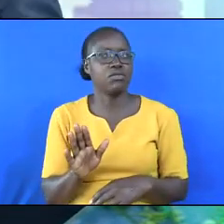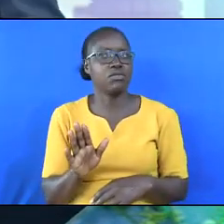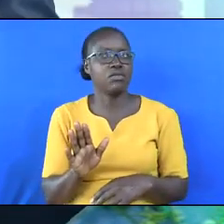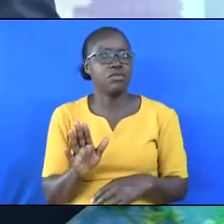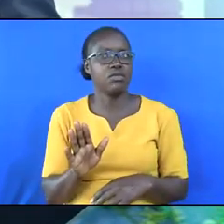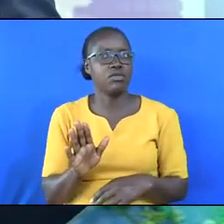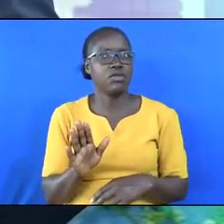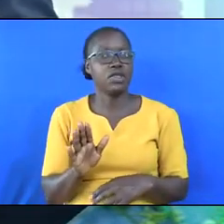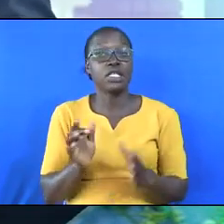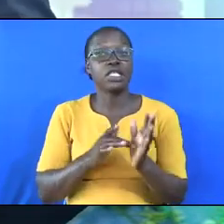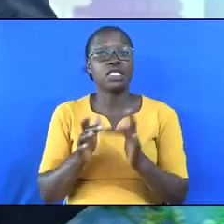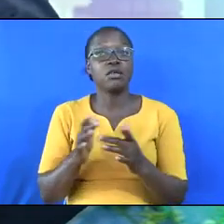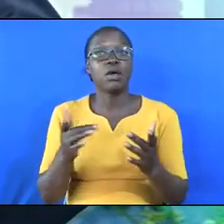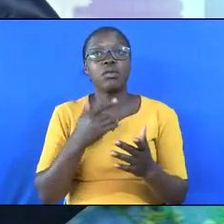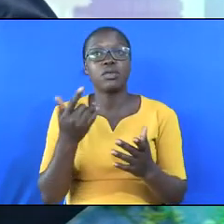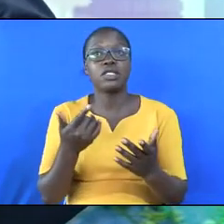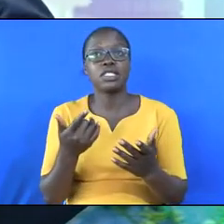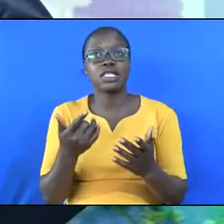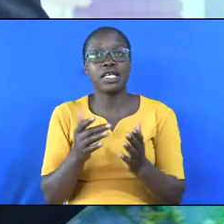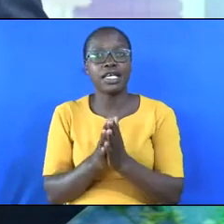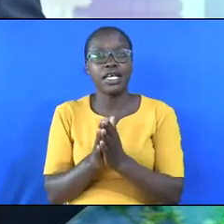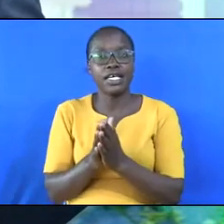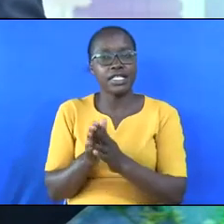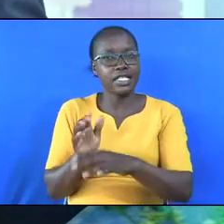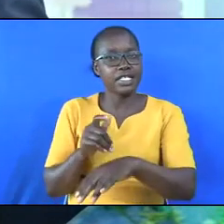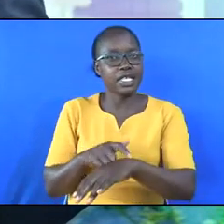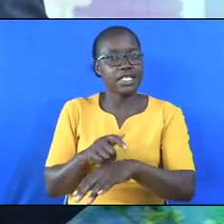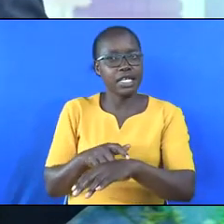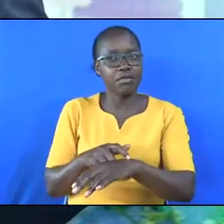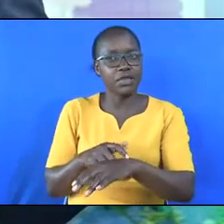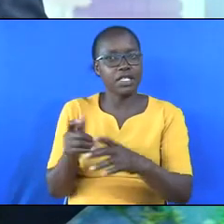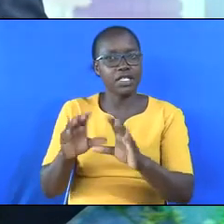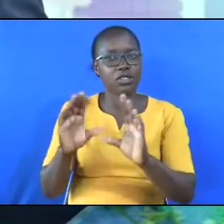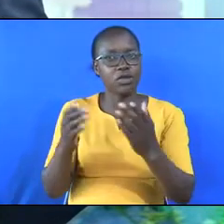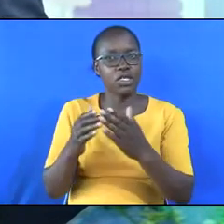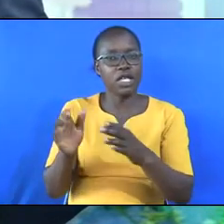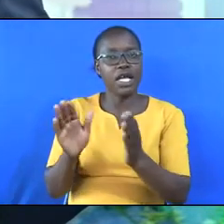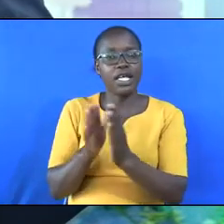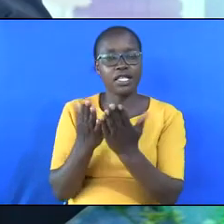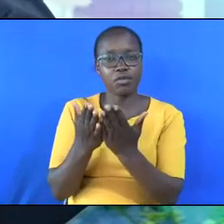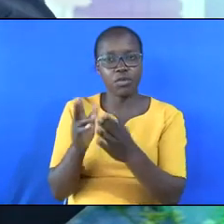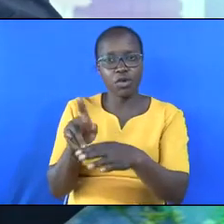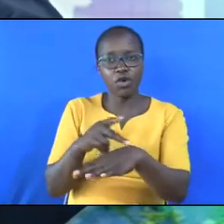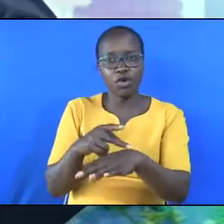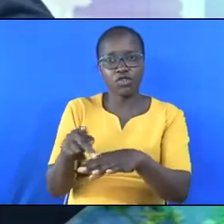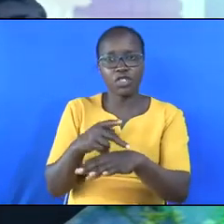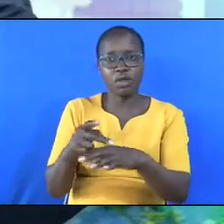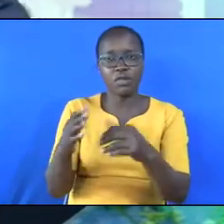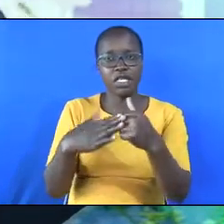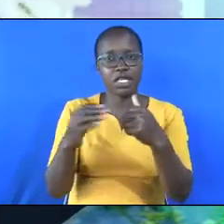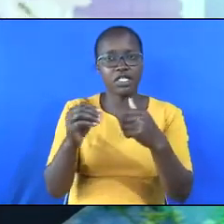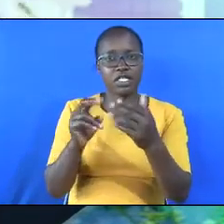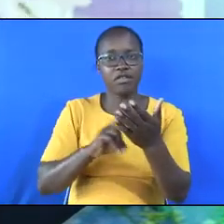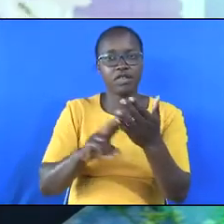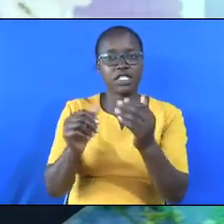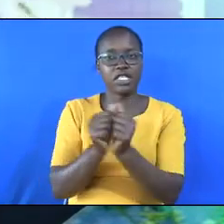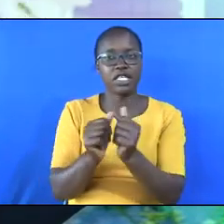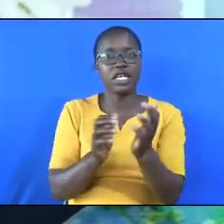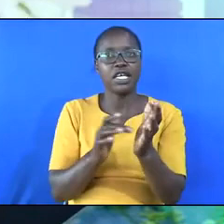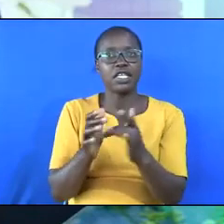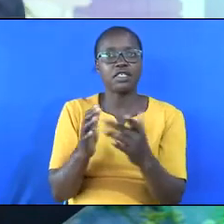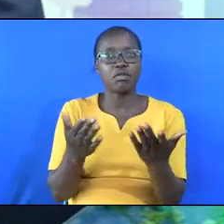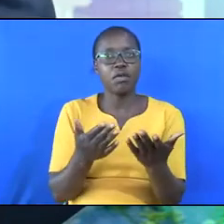The Bible says there's a general time limit in this world. In the book of Psalms, 19 verse 10, the Bible